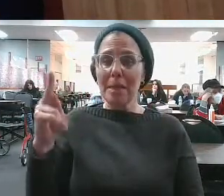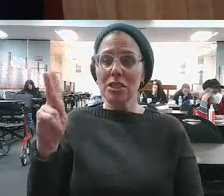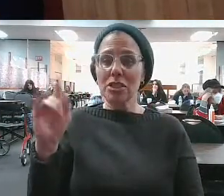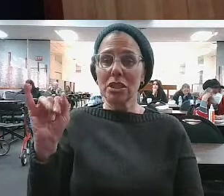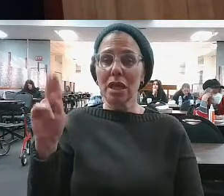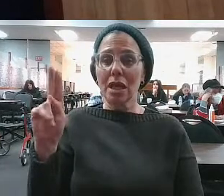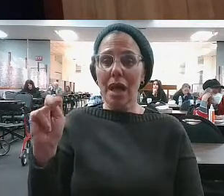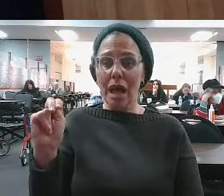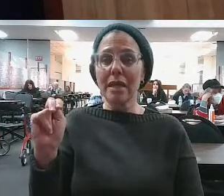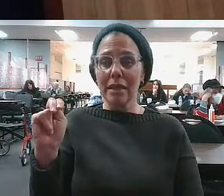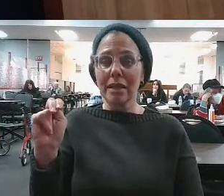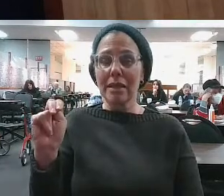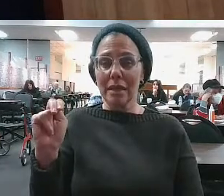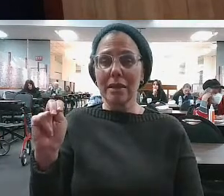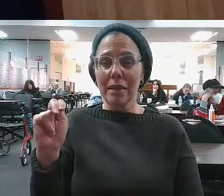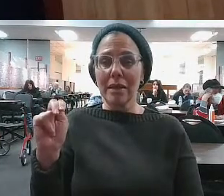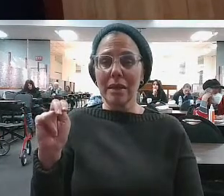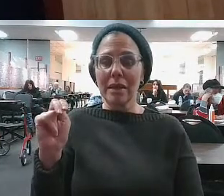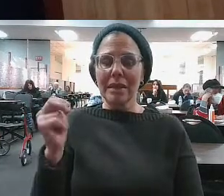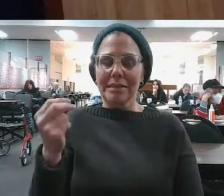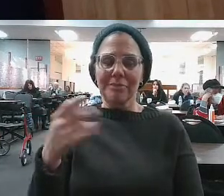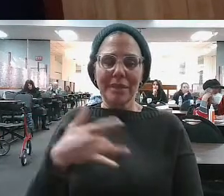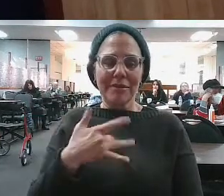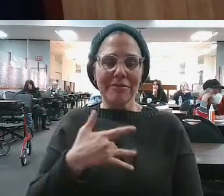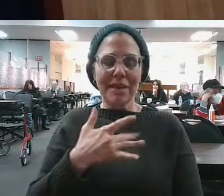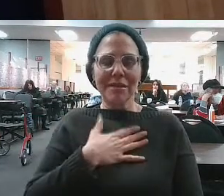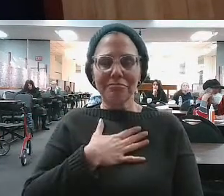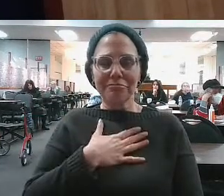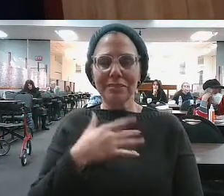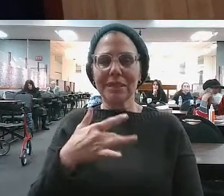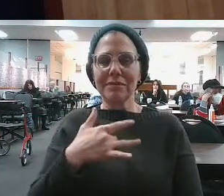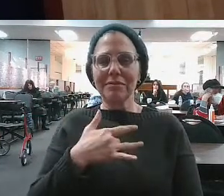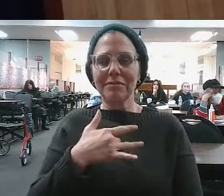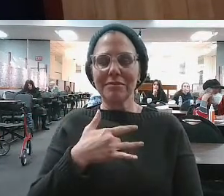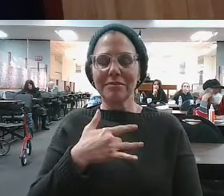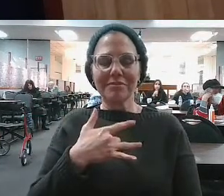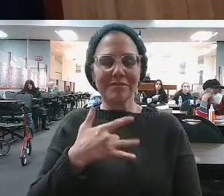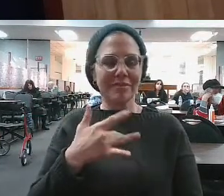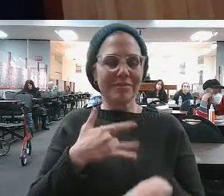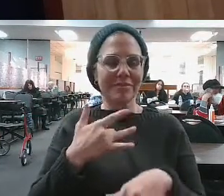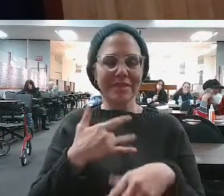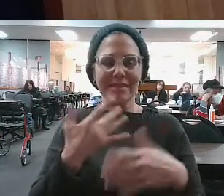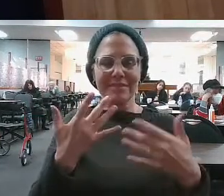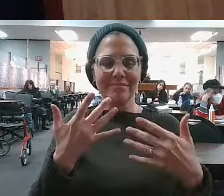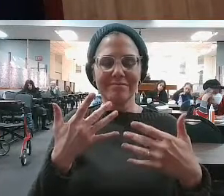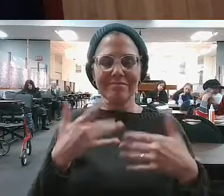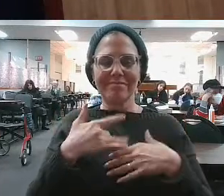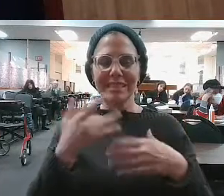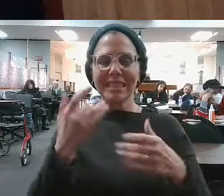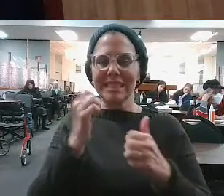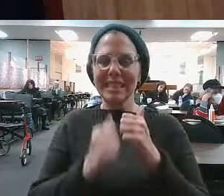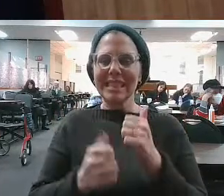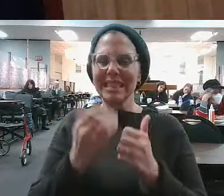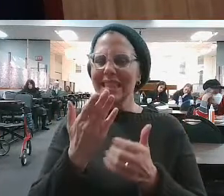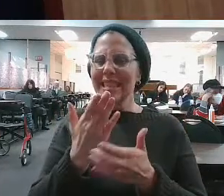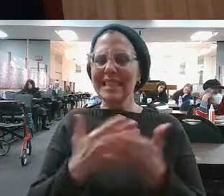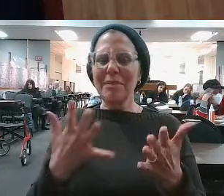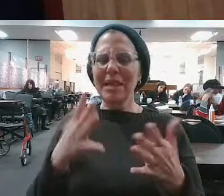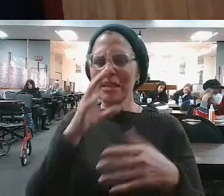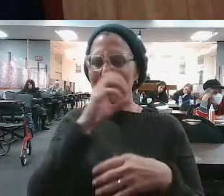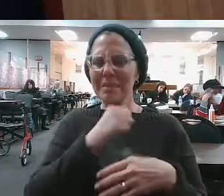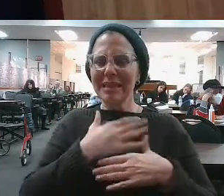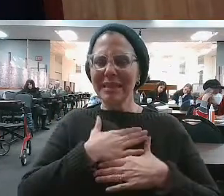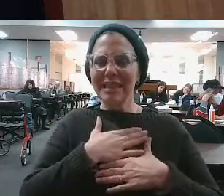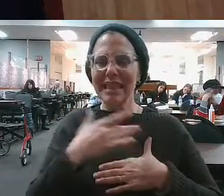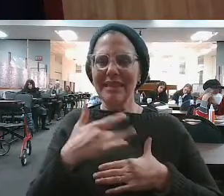The baggage comes back. Every once in a while, even if you manage your baggage well, usually there's a trigger event. There's something that